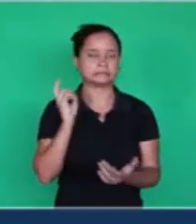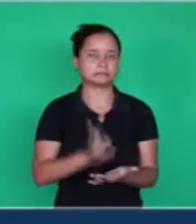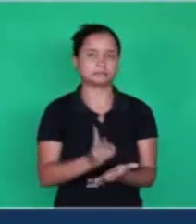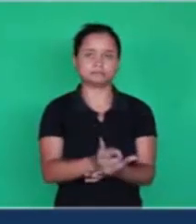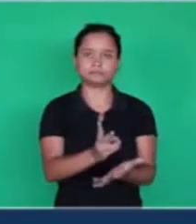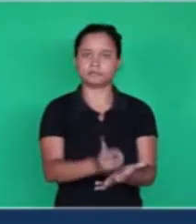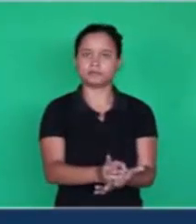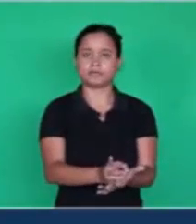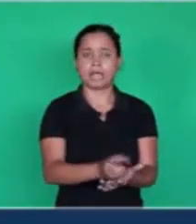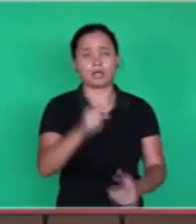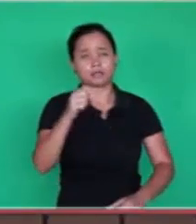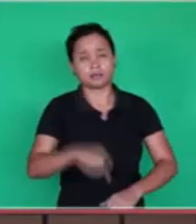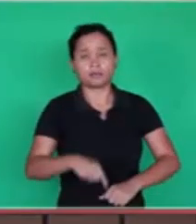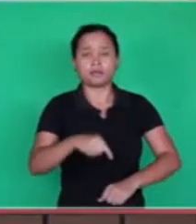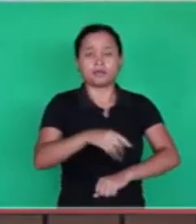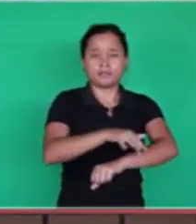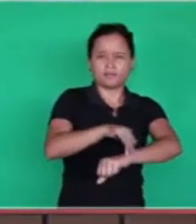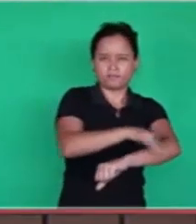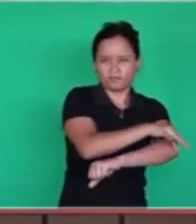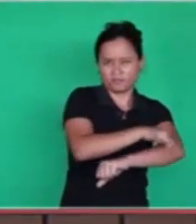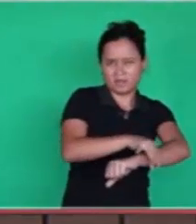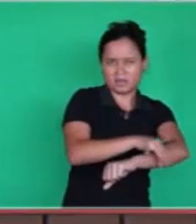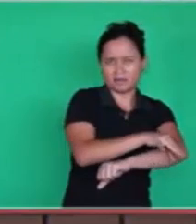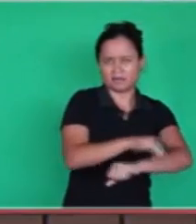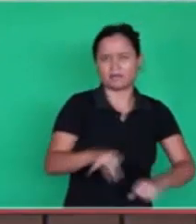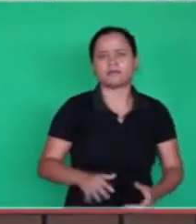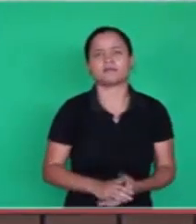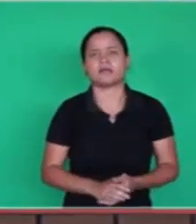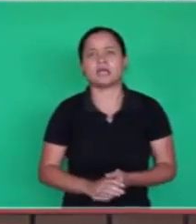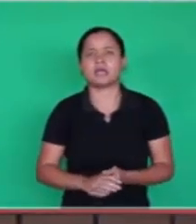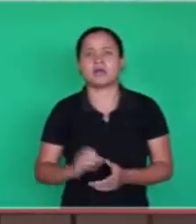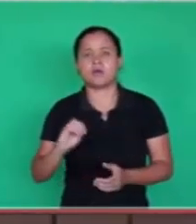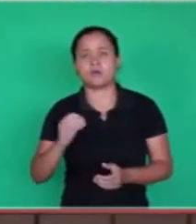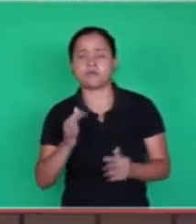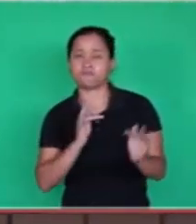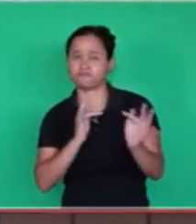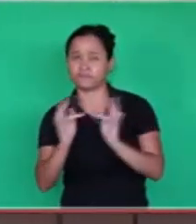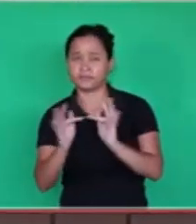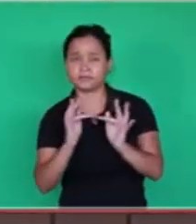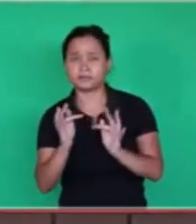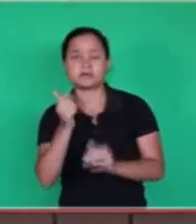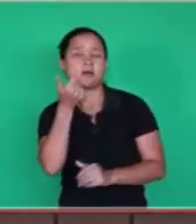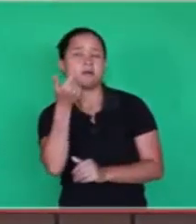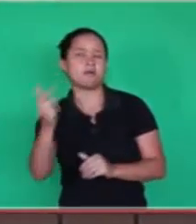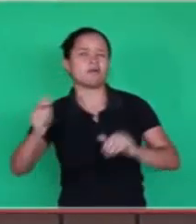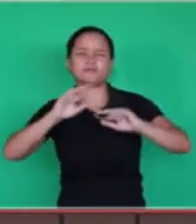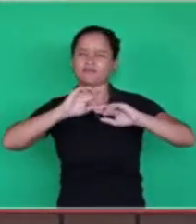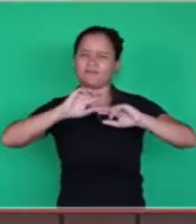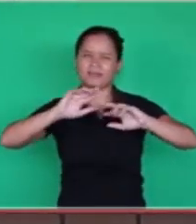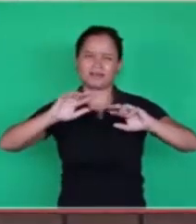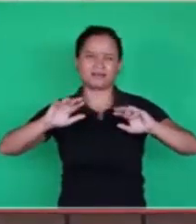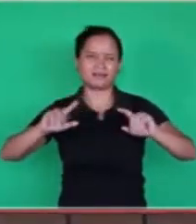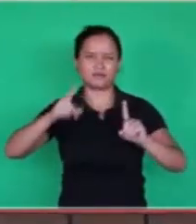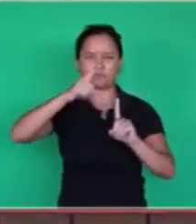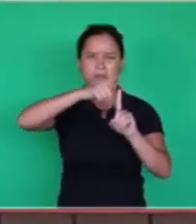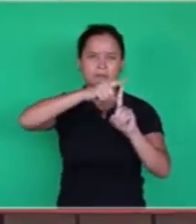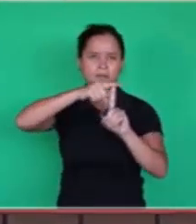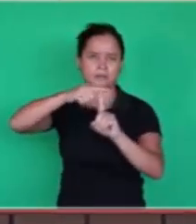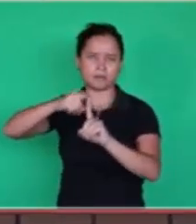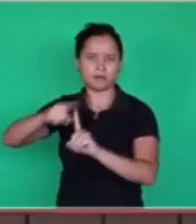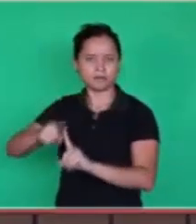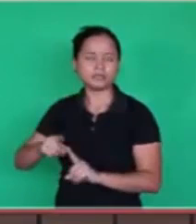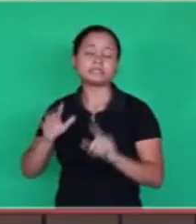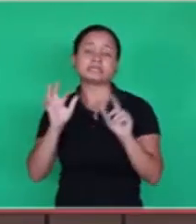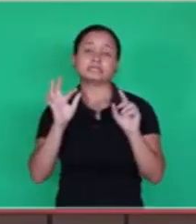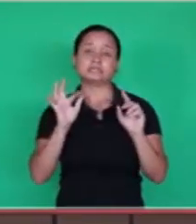With the modern physics, classical physics, and other kinds of physics, like quantic, they want to find out